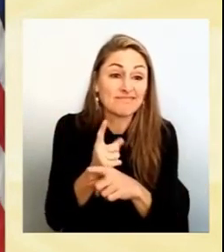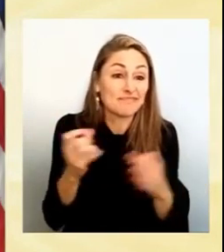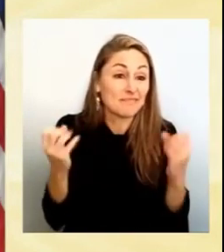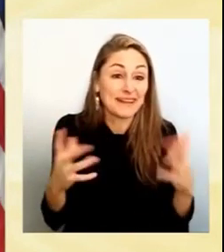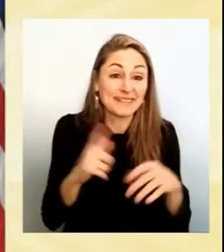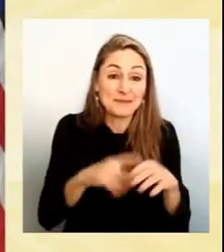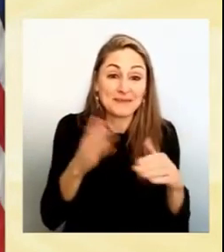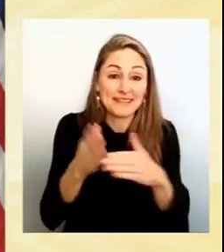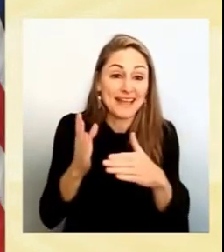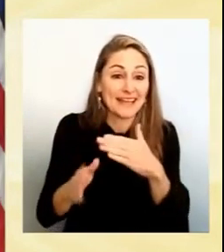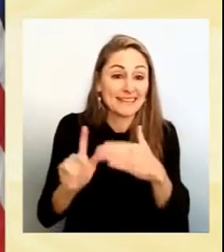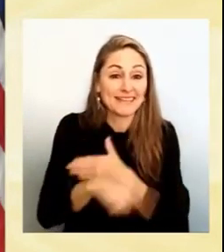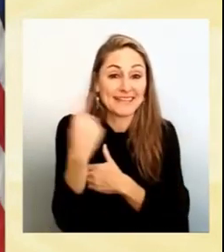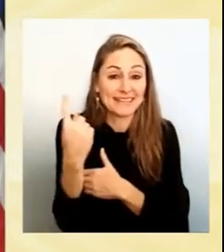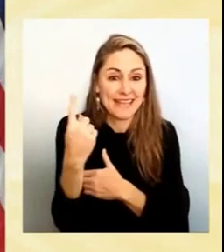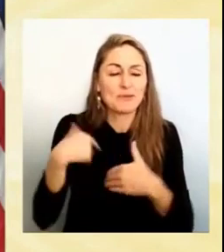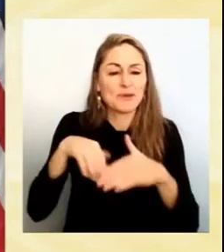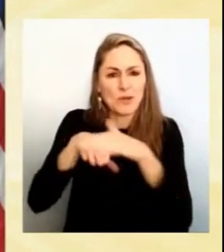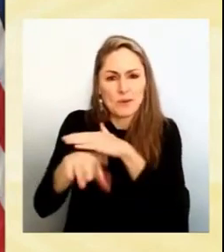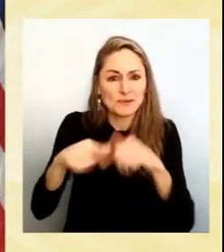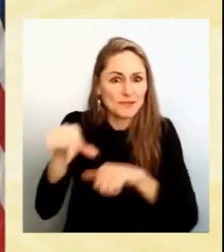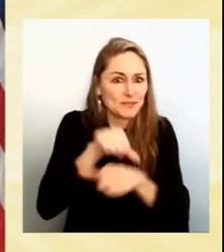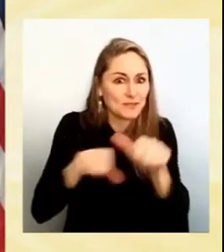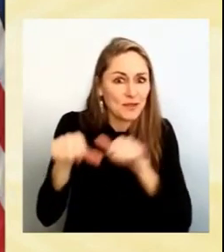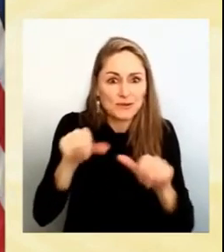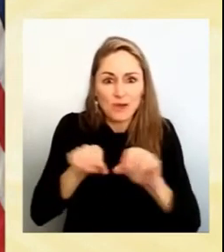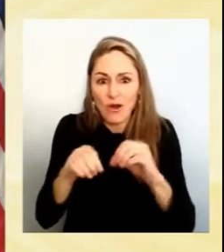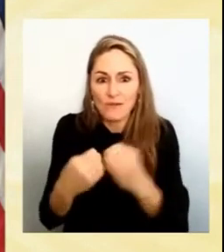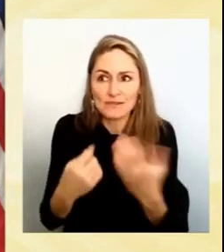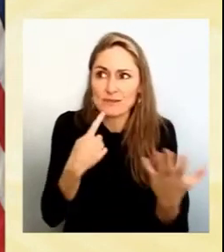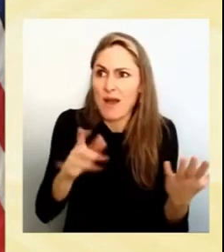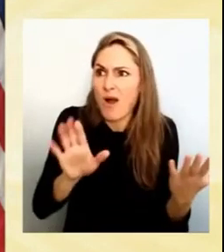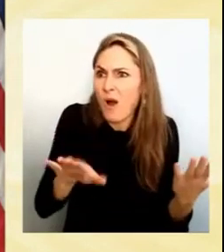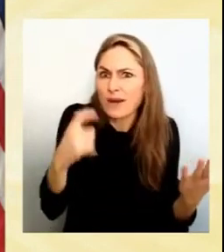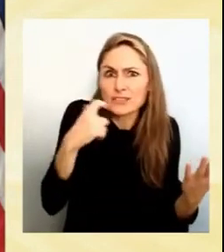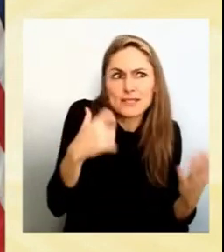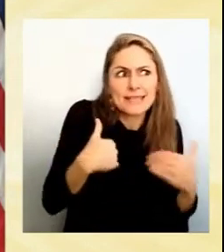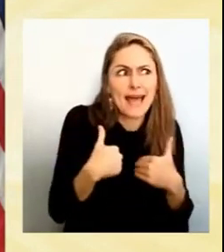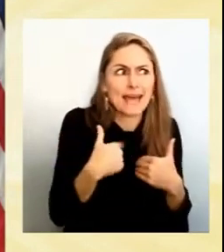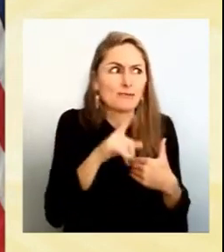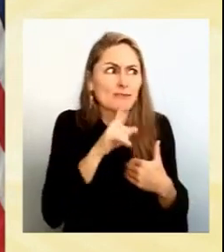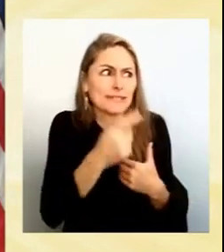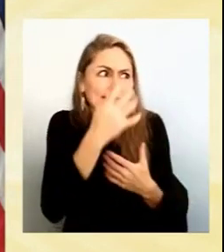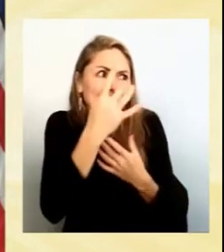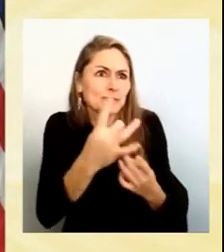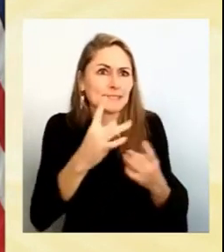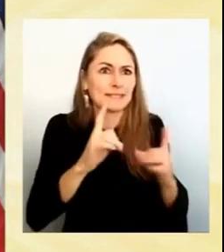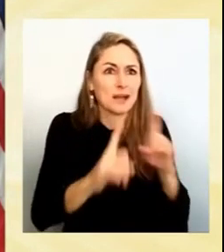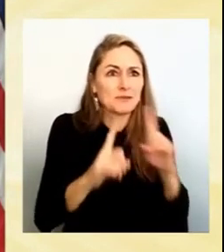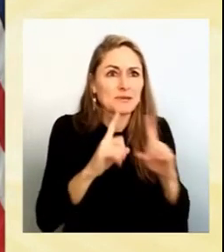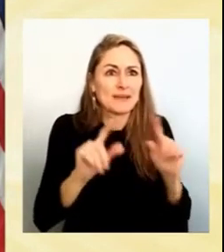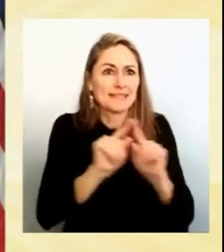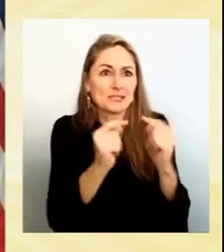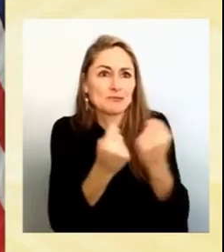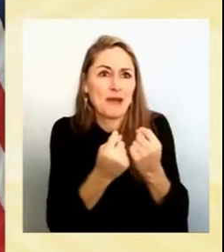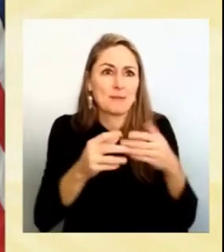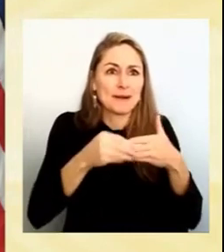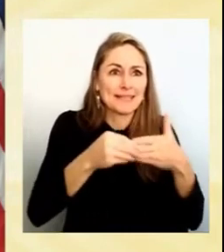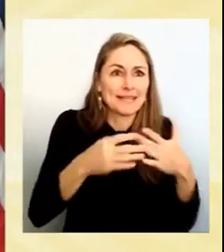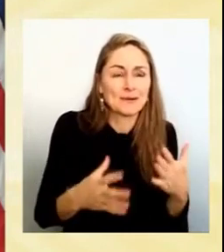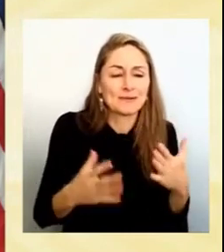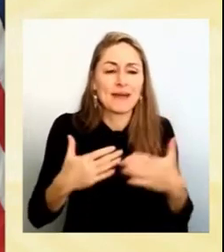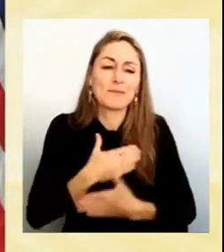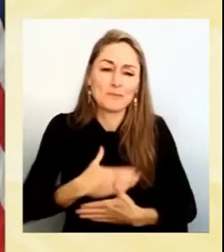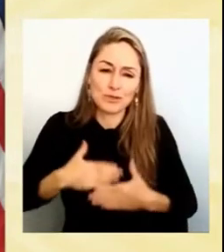will walk into the other's office and say, just had this really interesting conversation with tribal leaders here, and appreciate the shared commitment to making